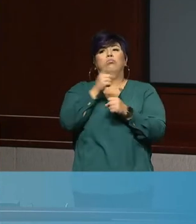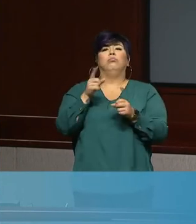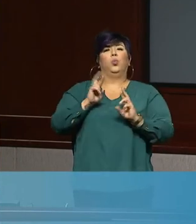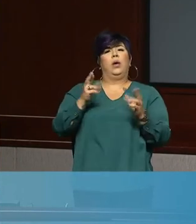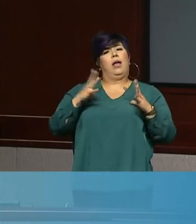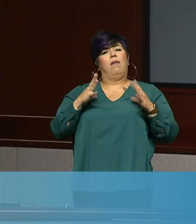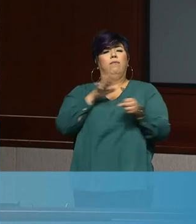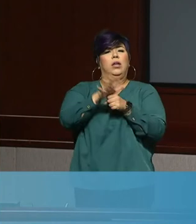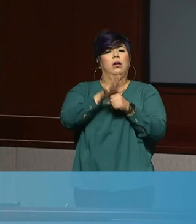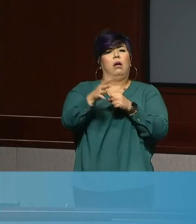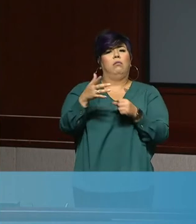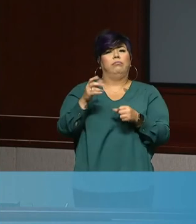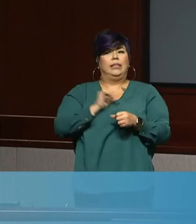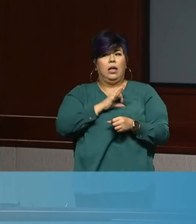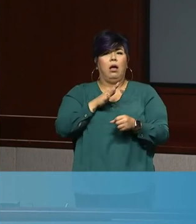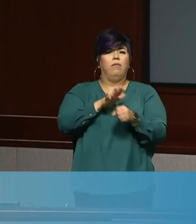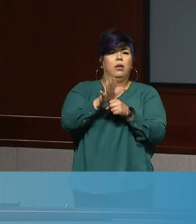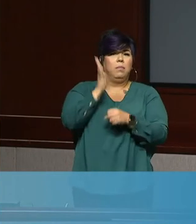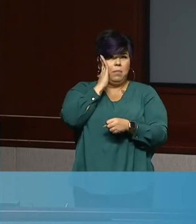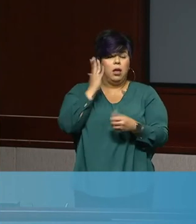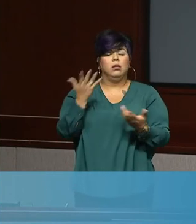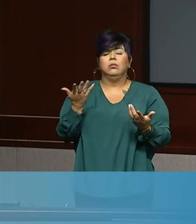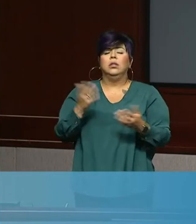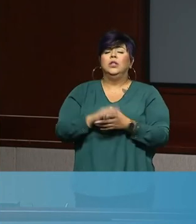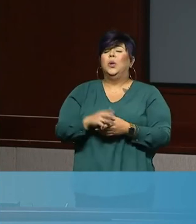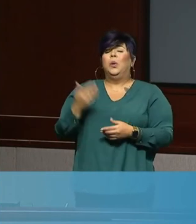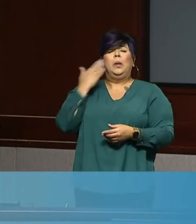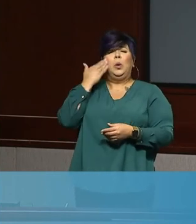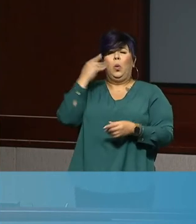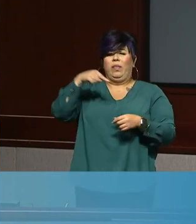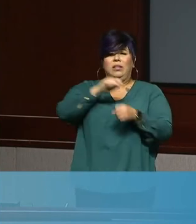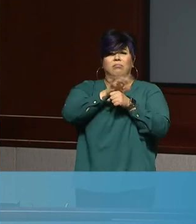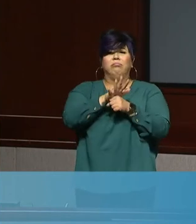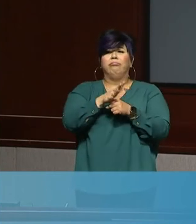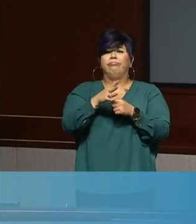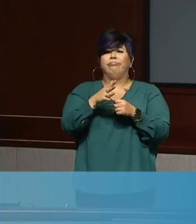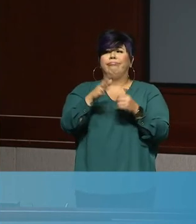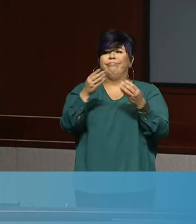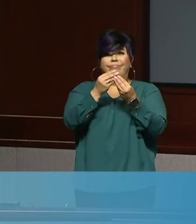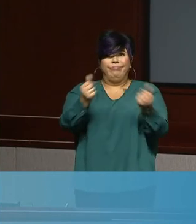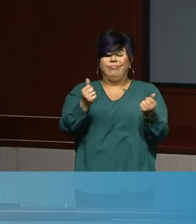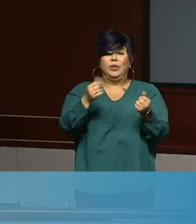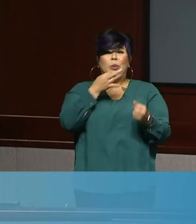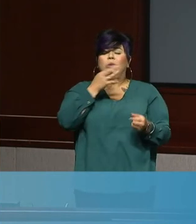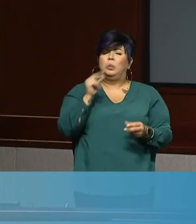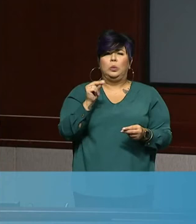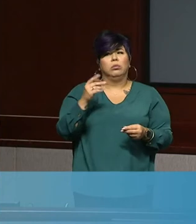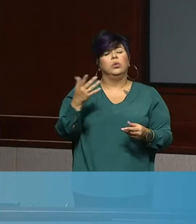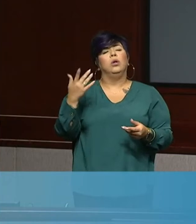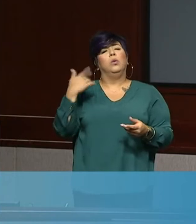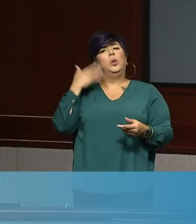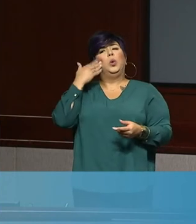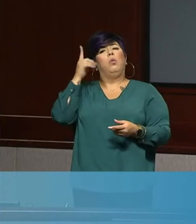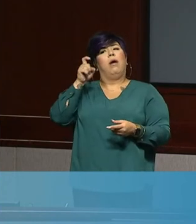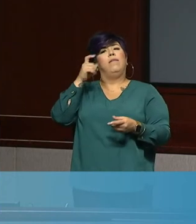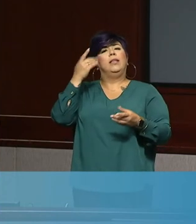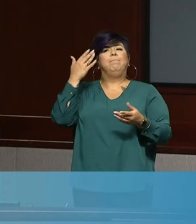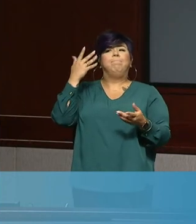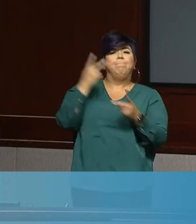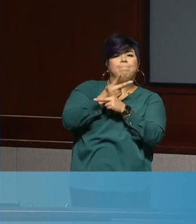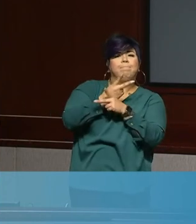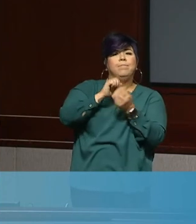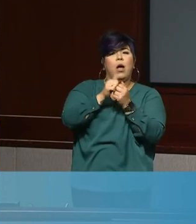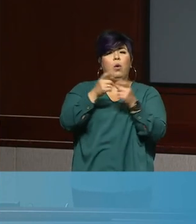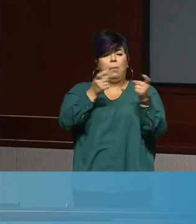it's not going away. Uh, it will continue to spread. It's how it is managed here, uh, and across the state. Um,